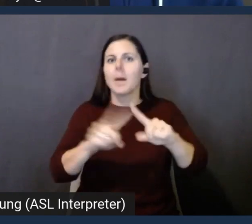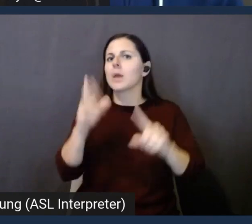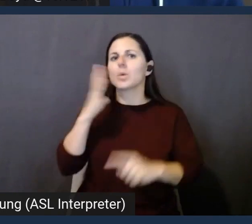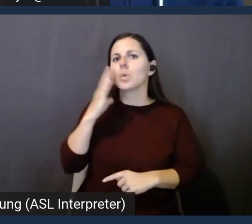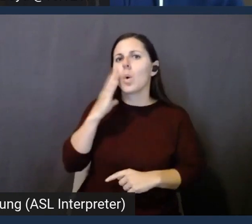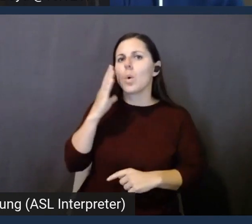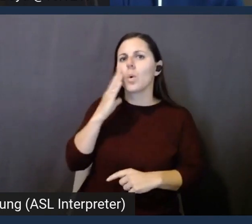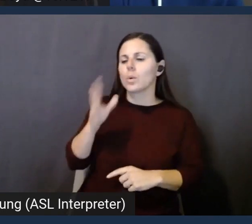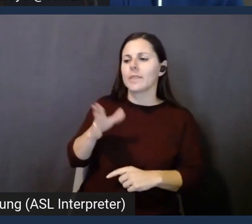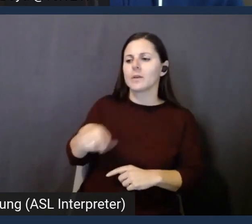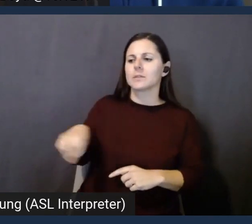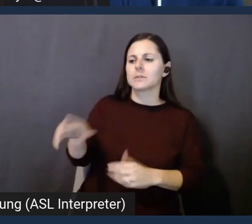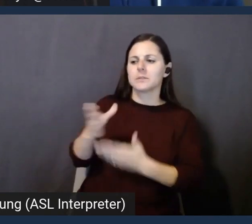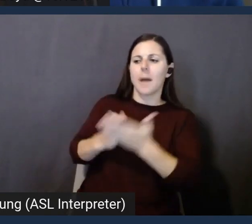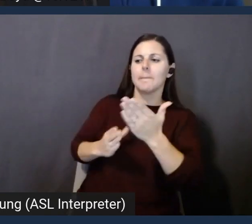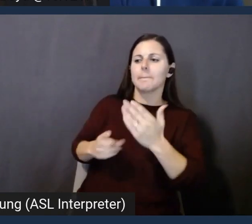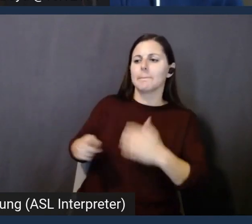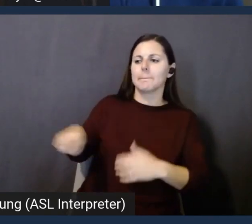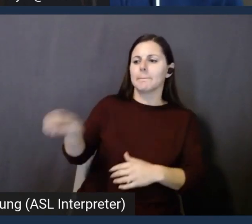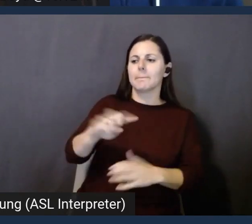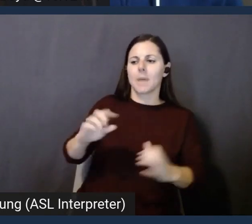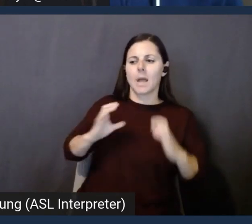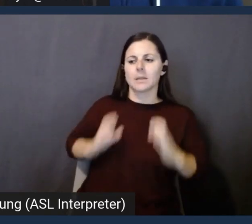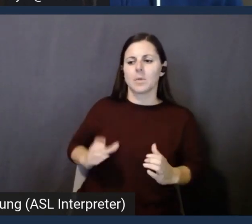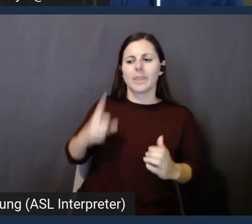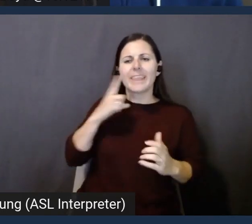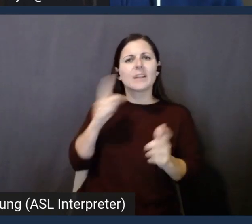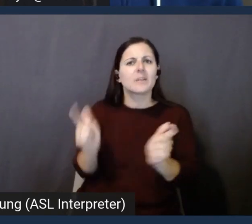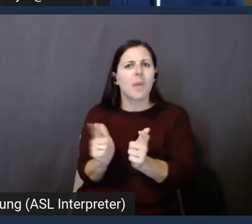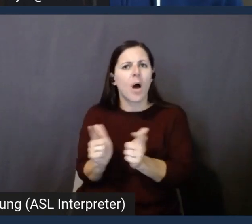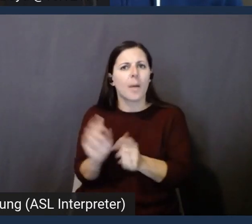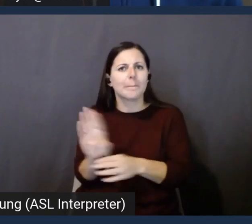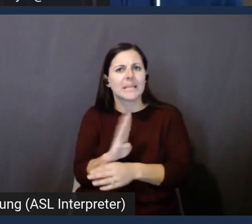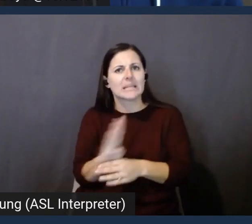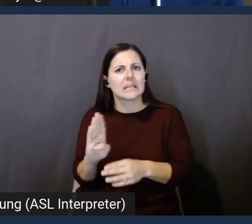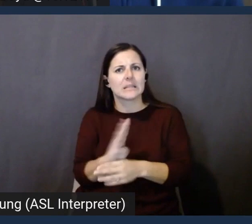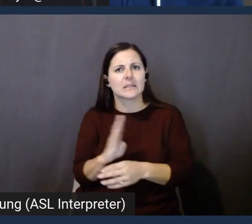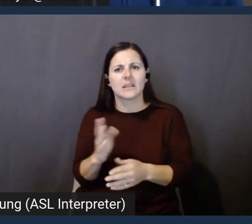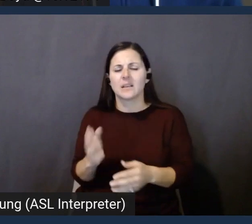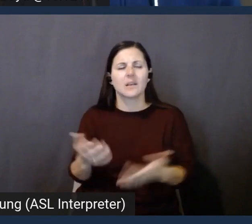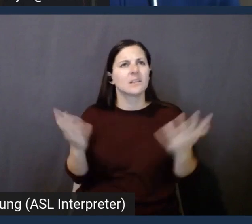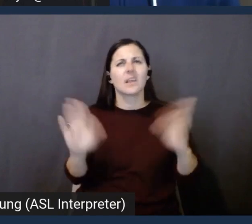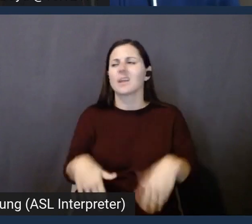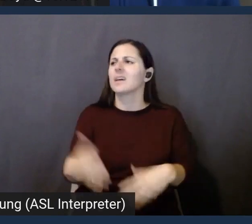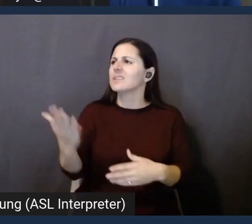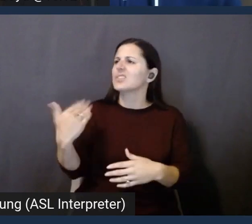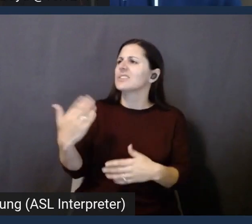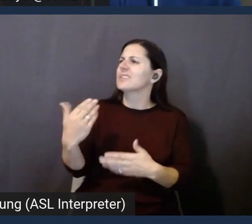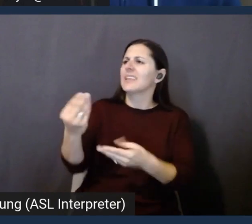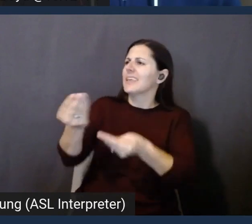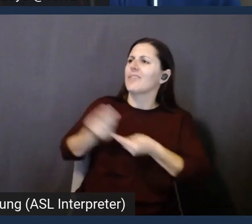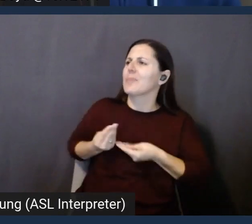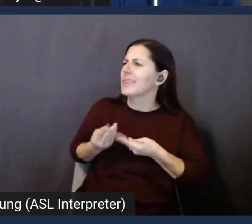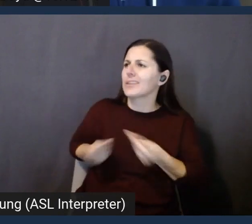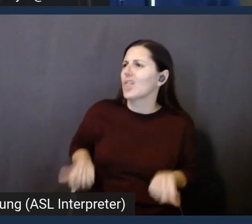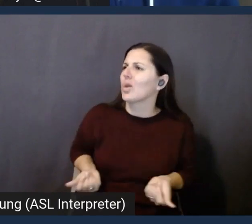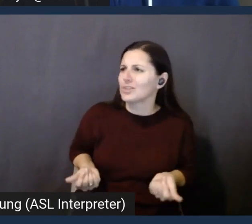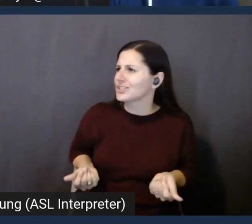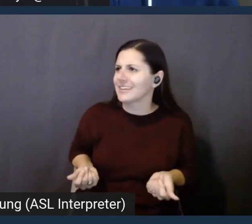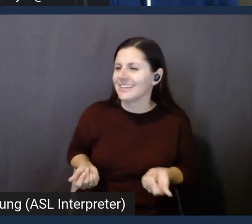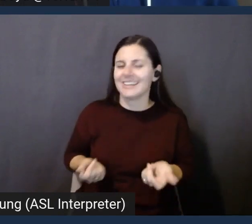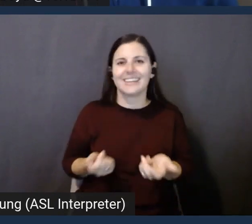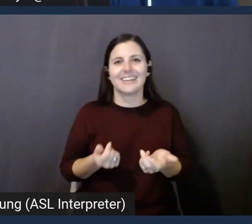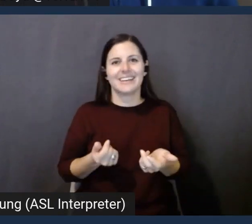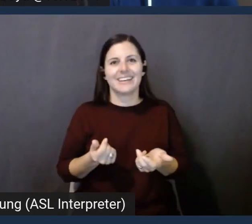customers who are saying, you know, think of a smaller business which says, yeah, just give me the solution and I'm going to go ahead with it. So I feel like it caters